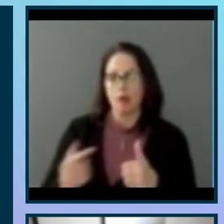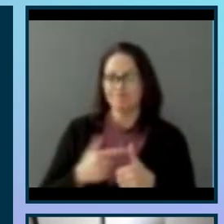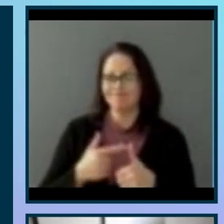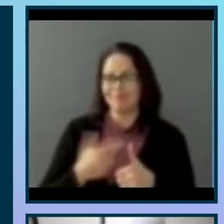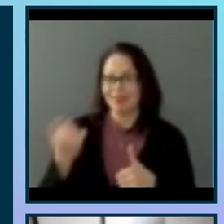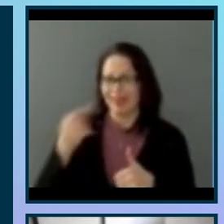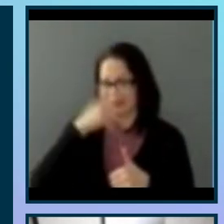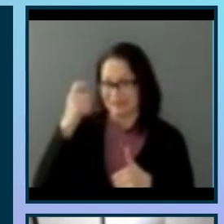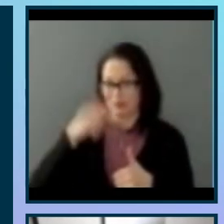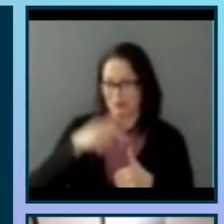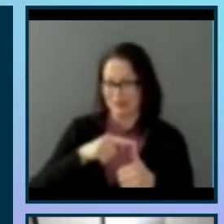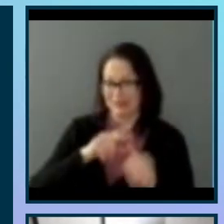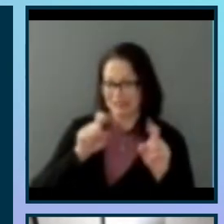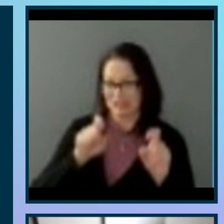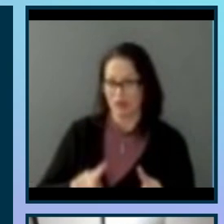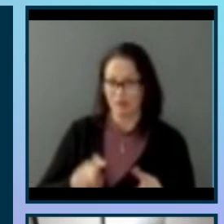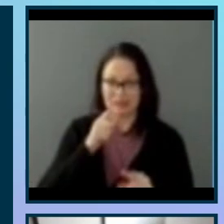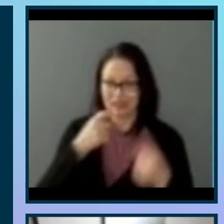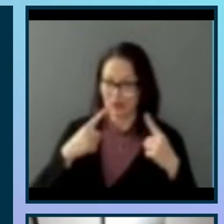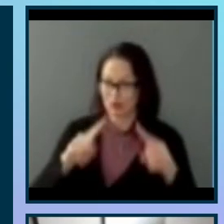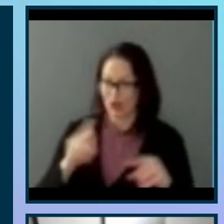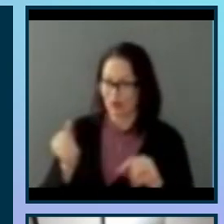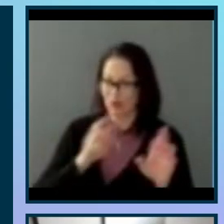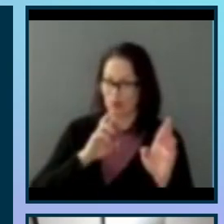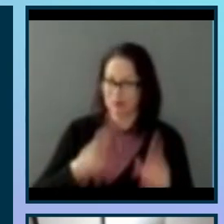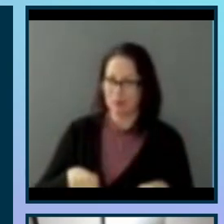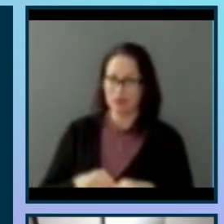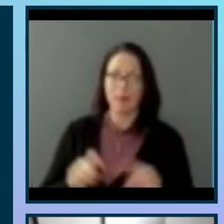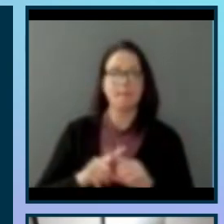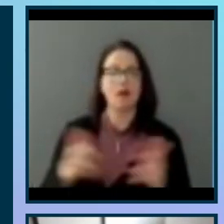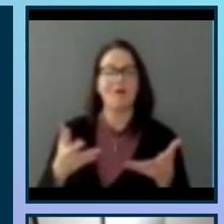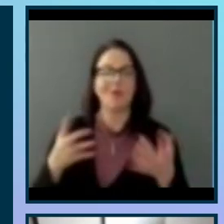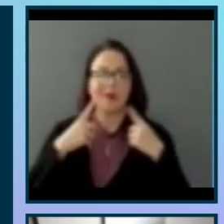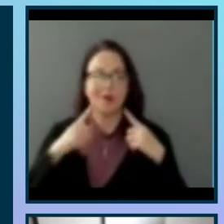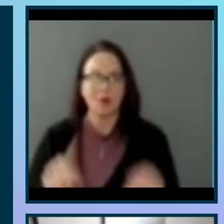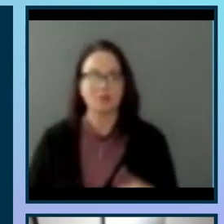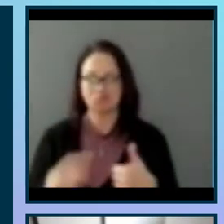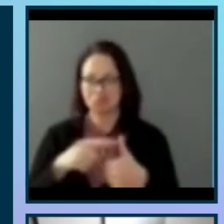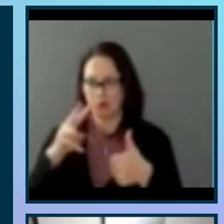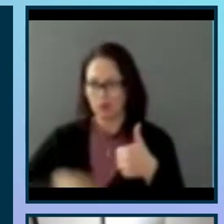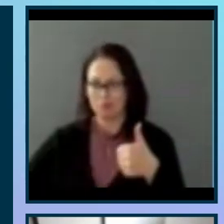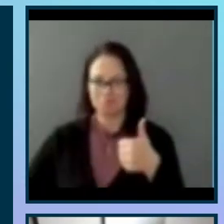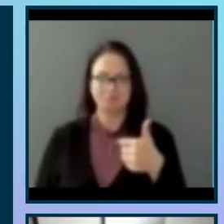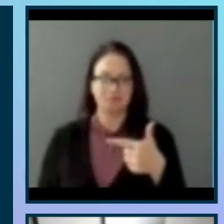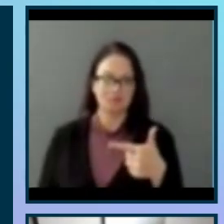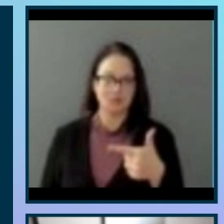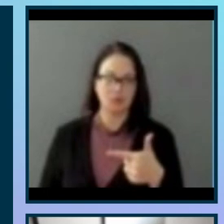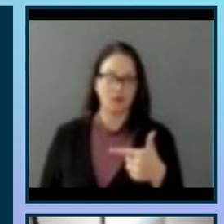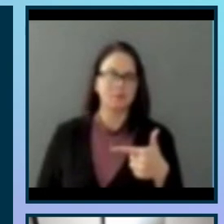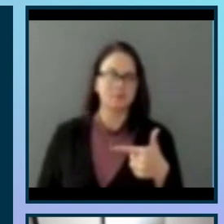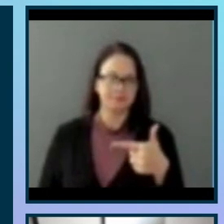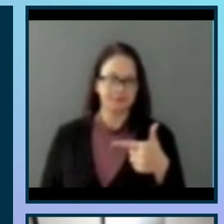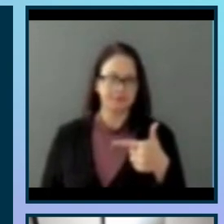At all. At Didn't work. We got very few responses. But what did work were user interviews, doing the content modeling,